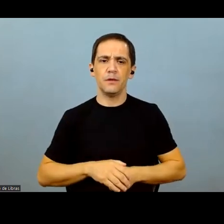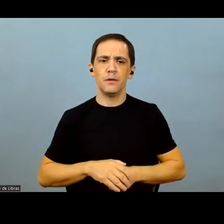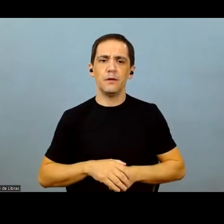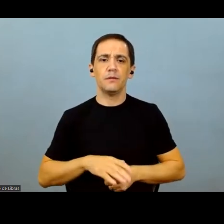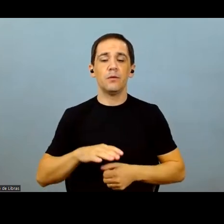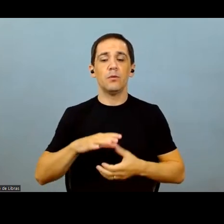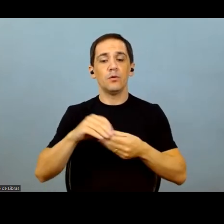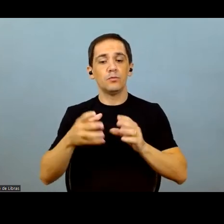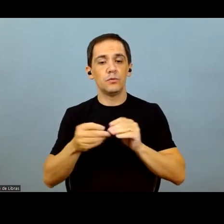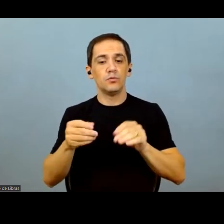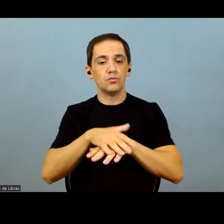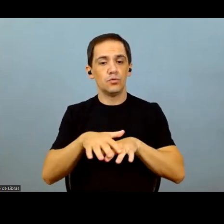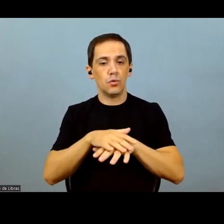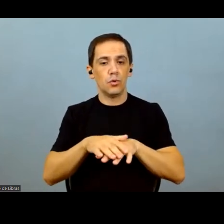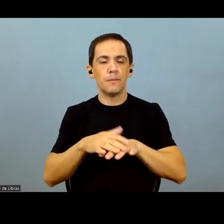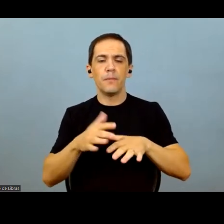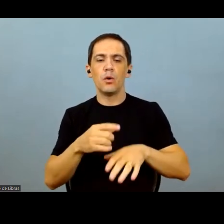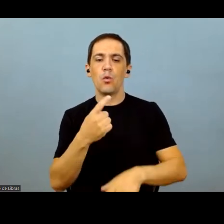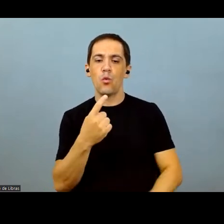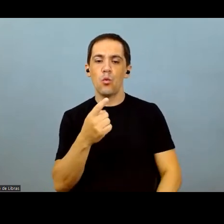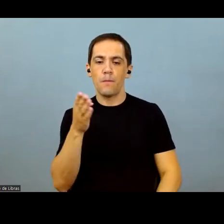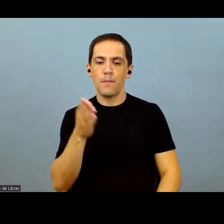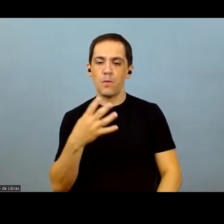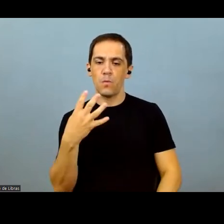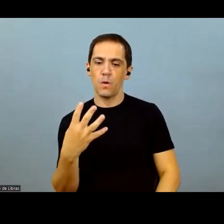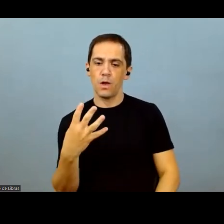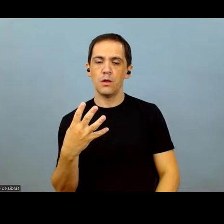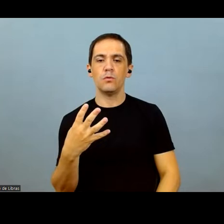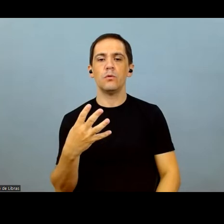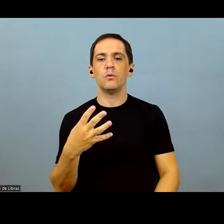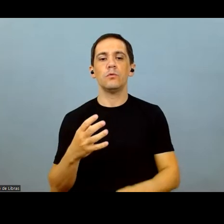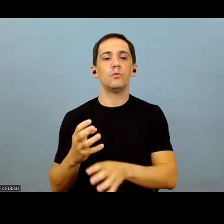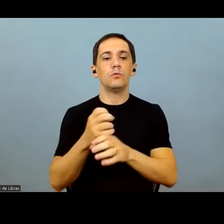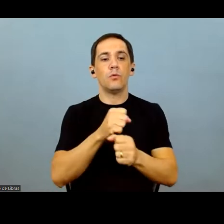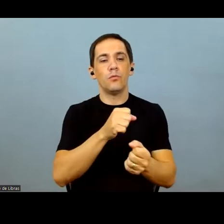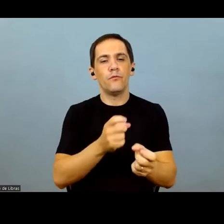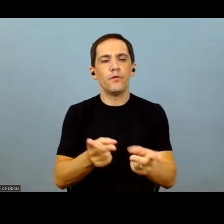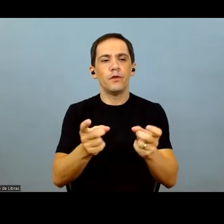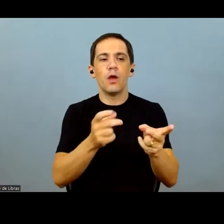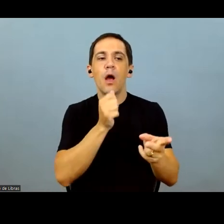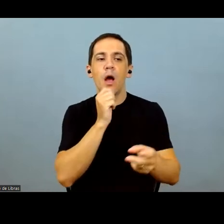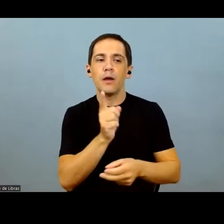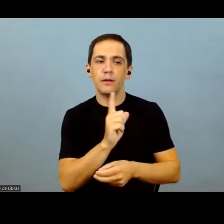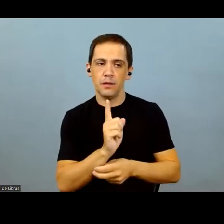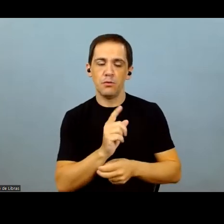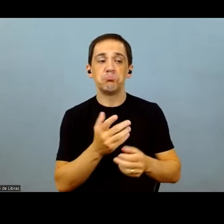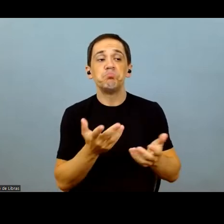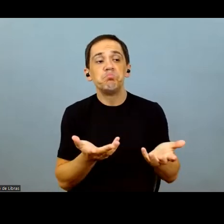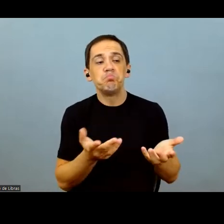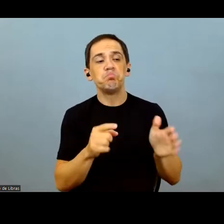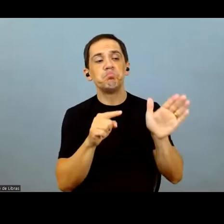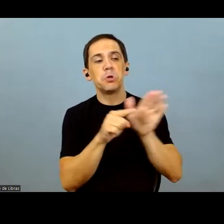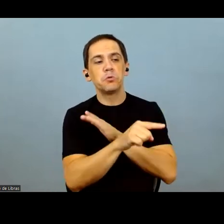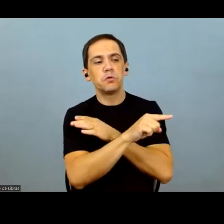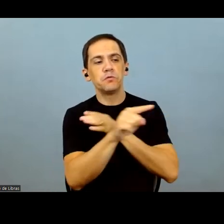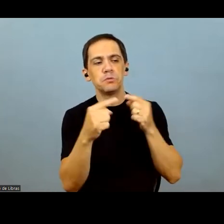in your guidance, but you have about one fourth of unsold or unhedged volume, both in soybean